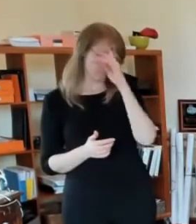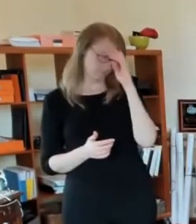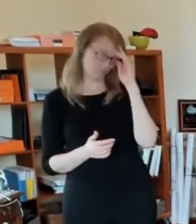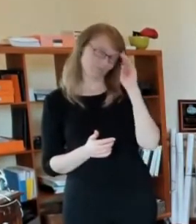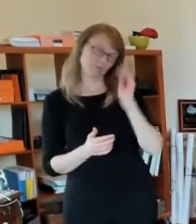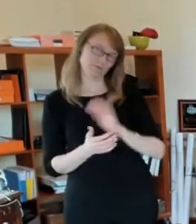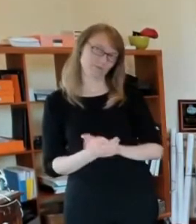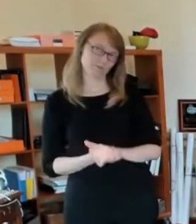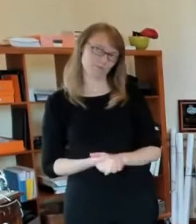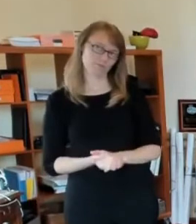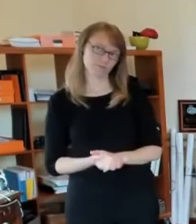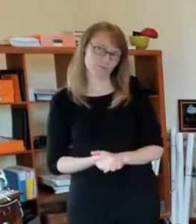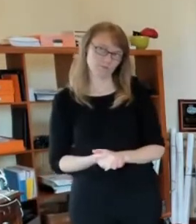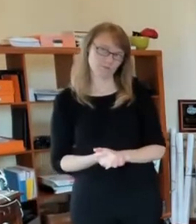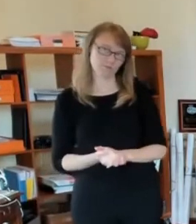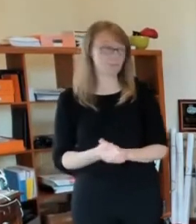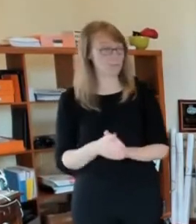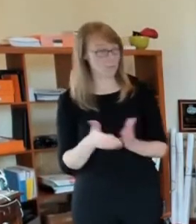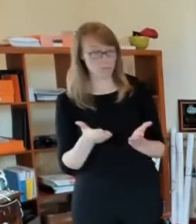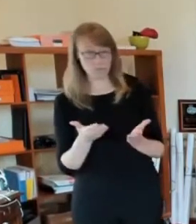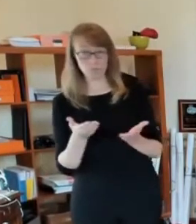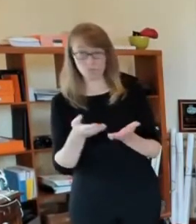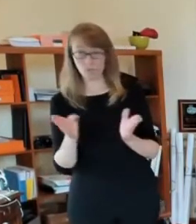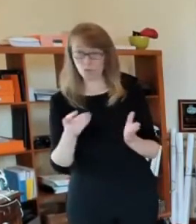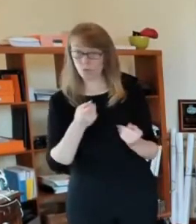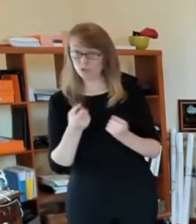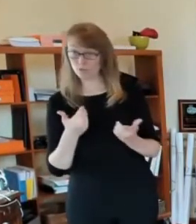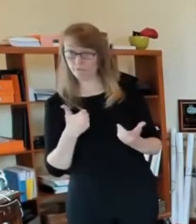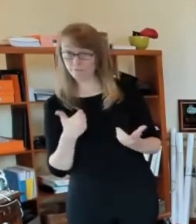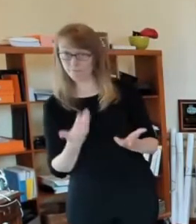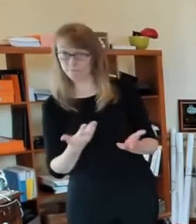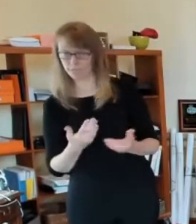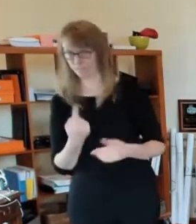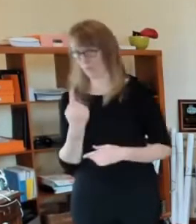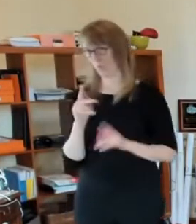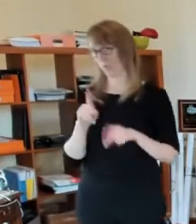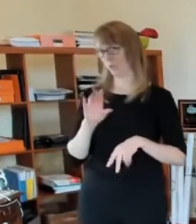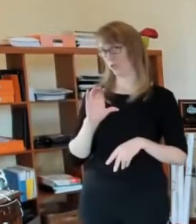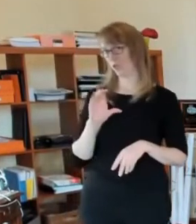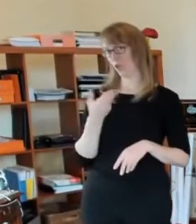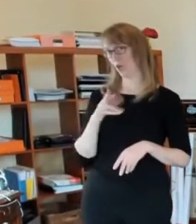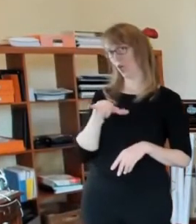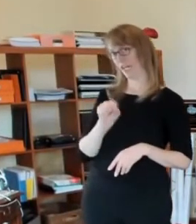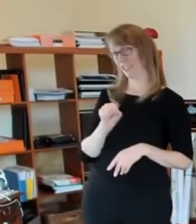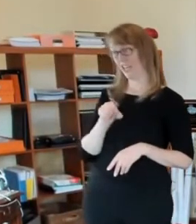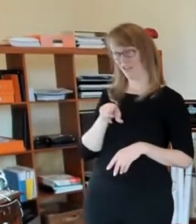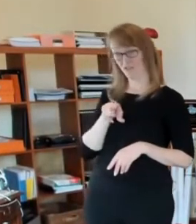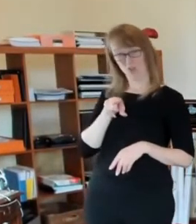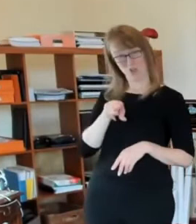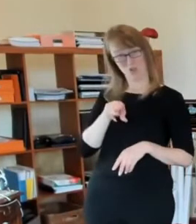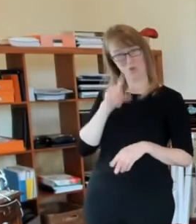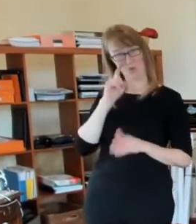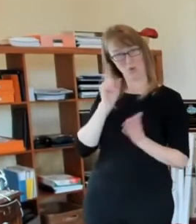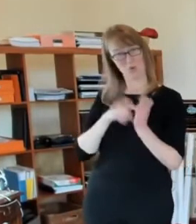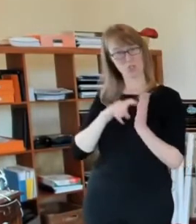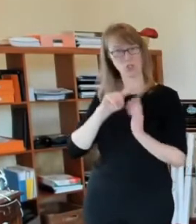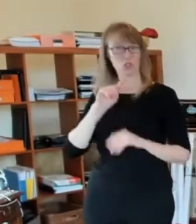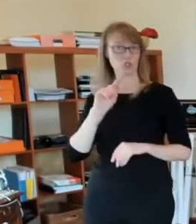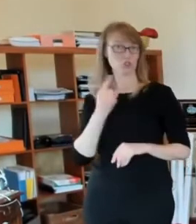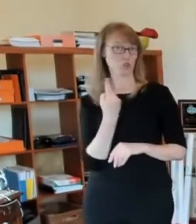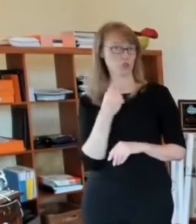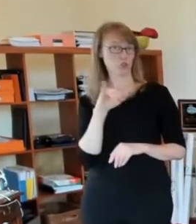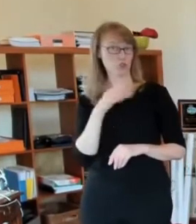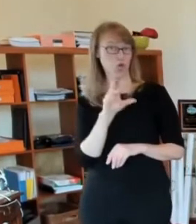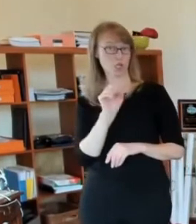Mayor. So Chris is watching and asked a question about whether or not you noticed how Just Johns just recently announced they're going to start